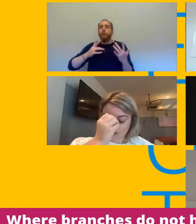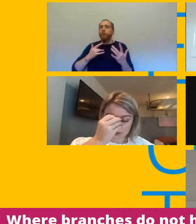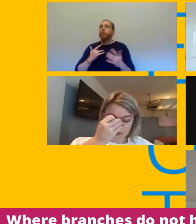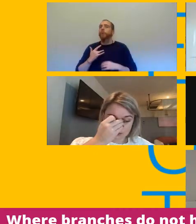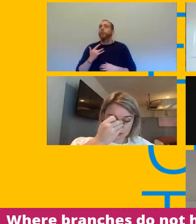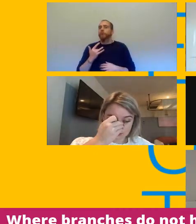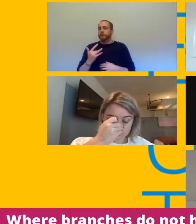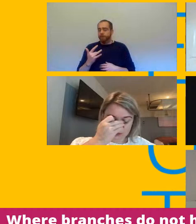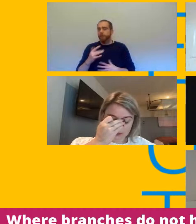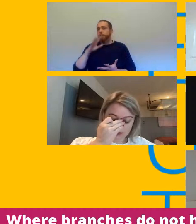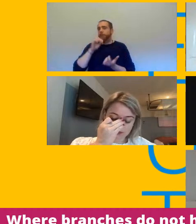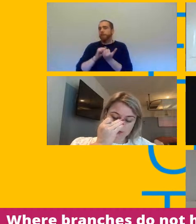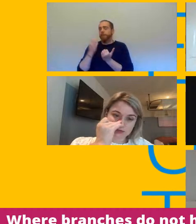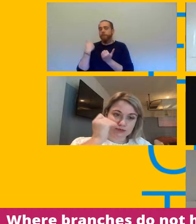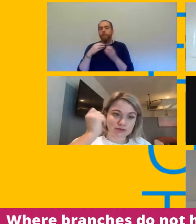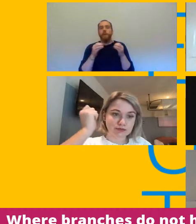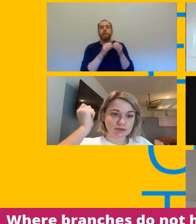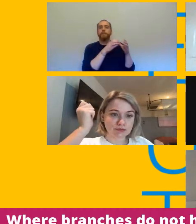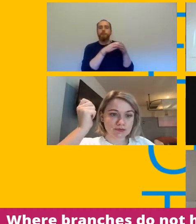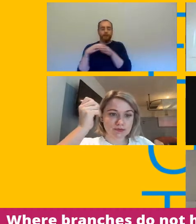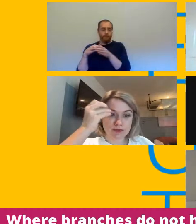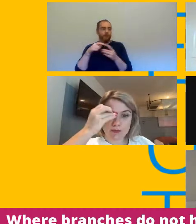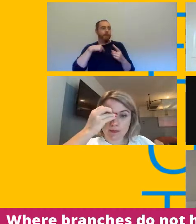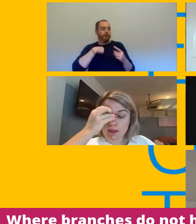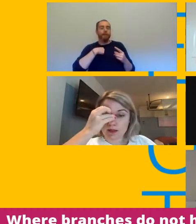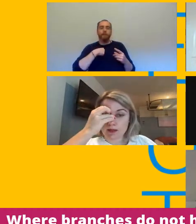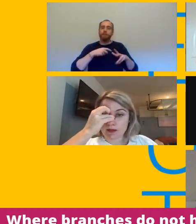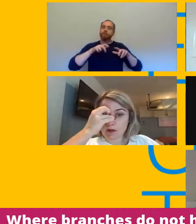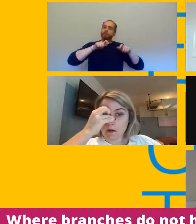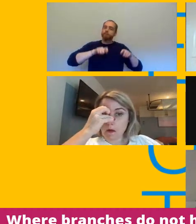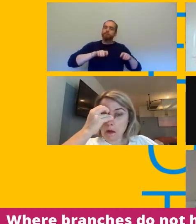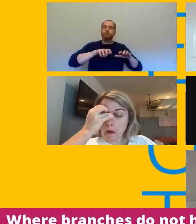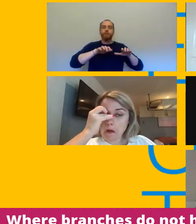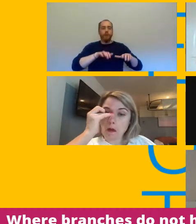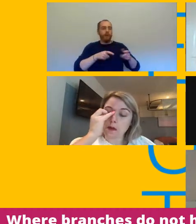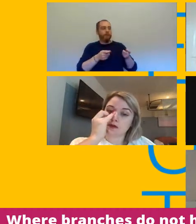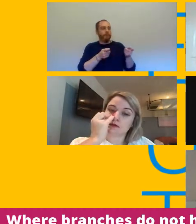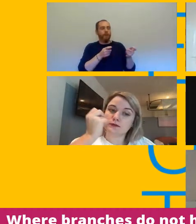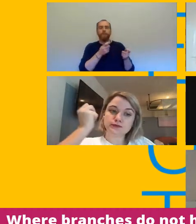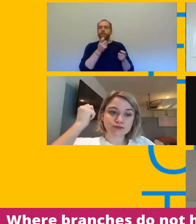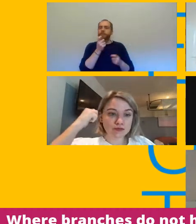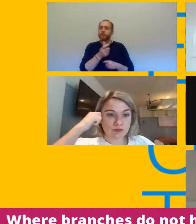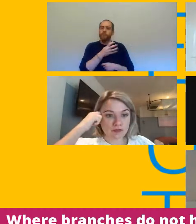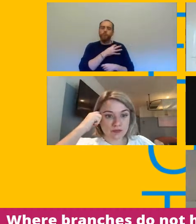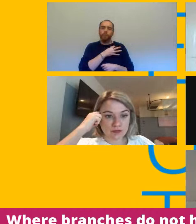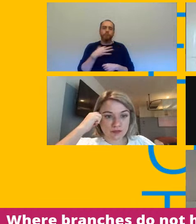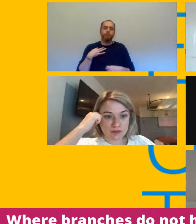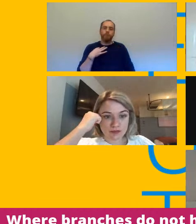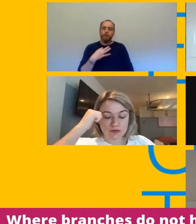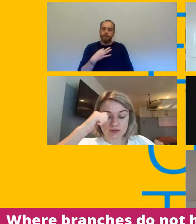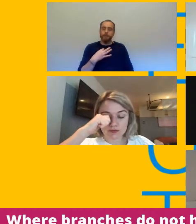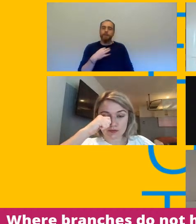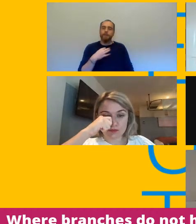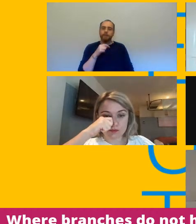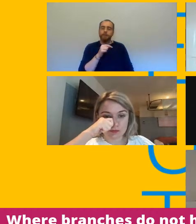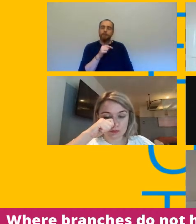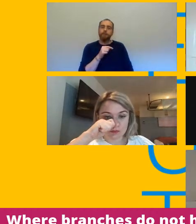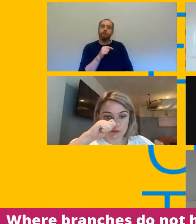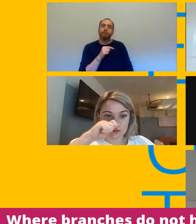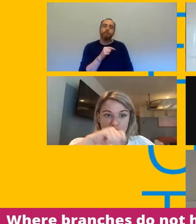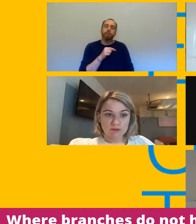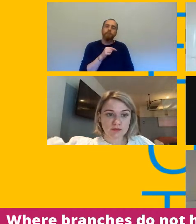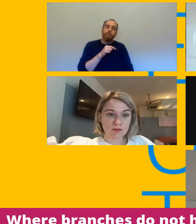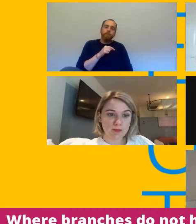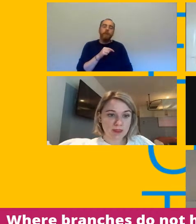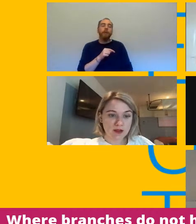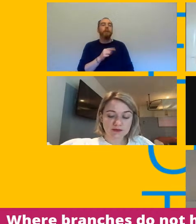where there were very very few reps and there's nothing more important than us having experience from the front line but that's the first thing that i would